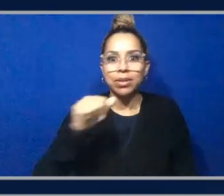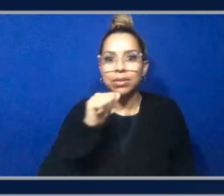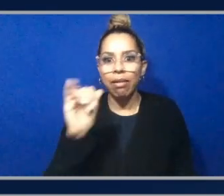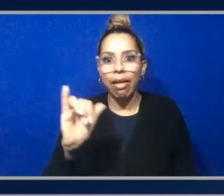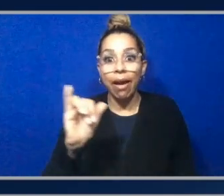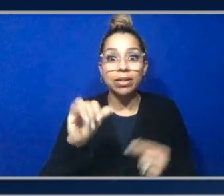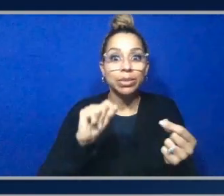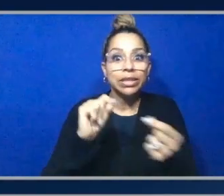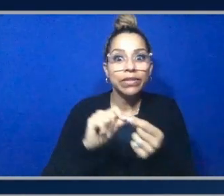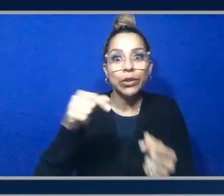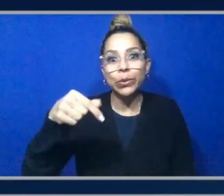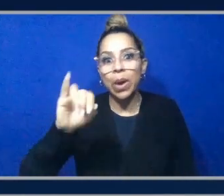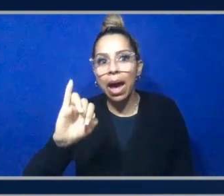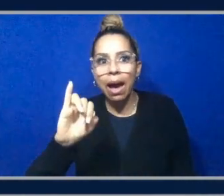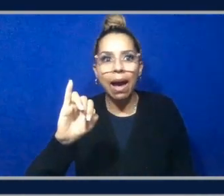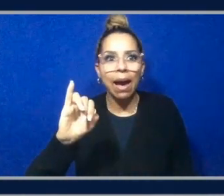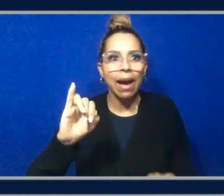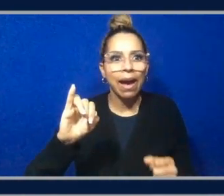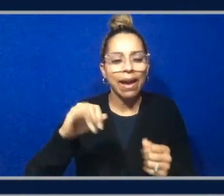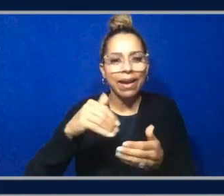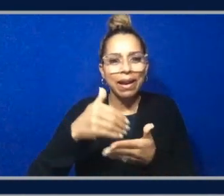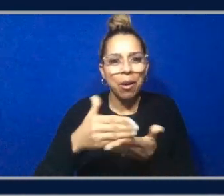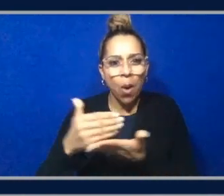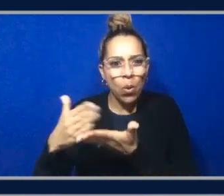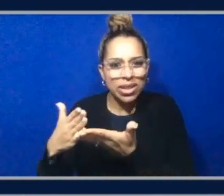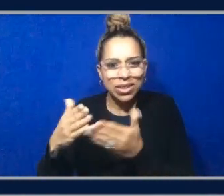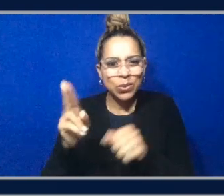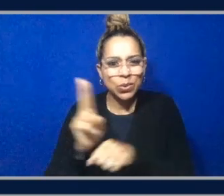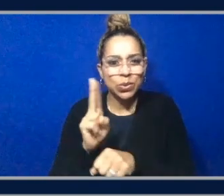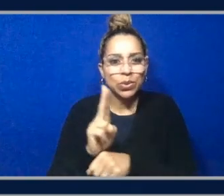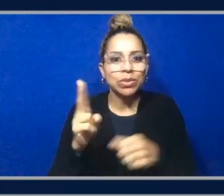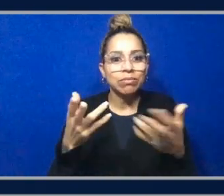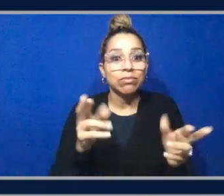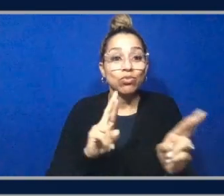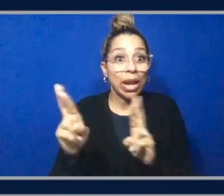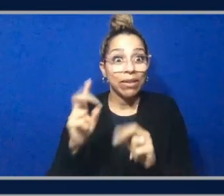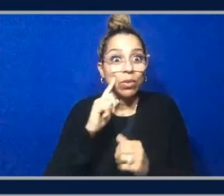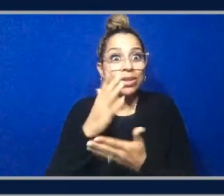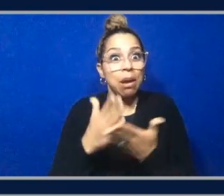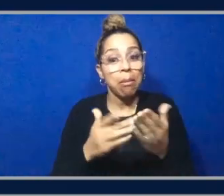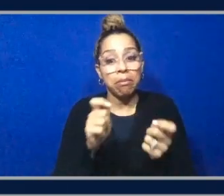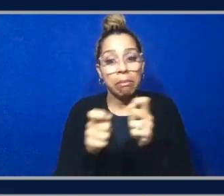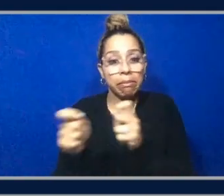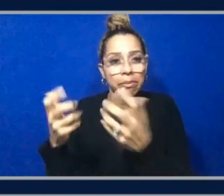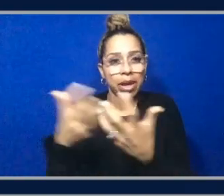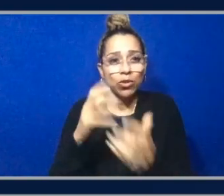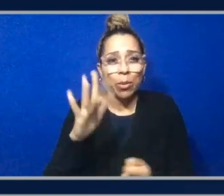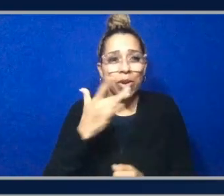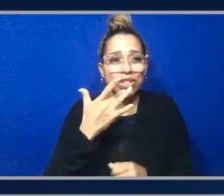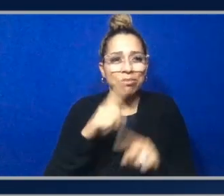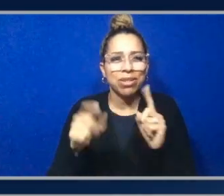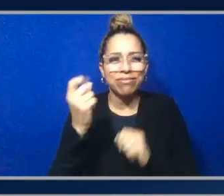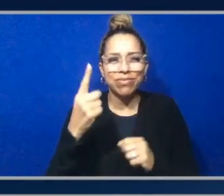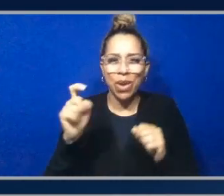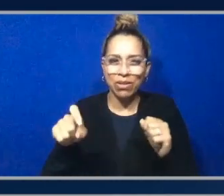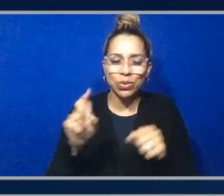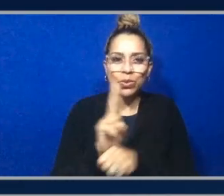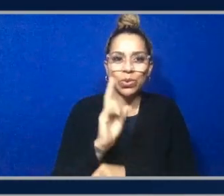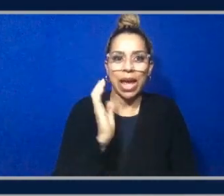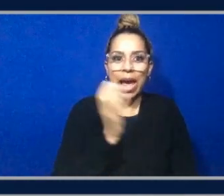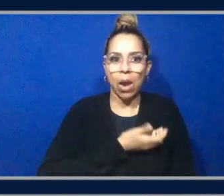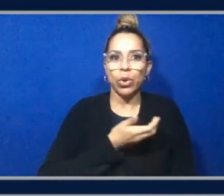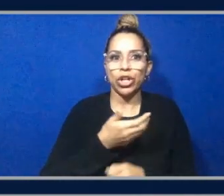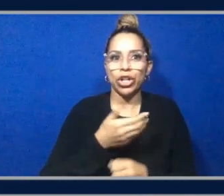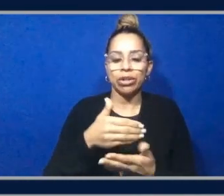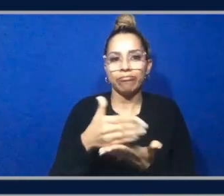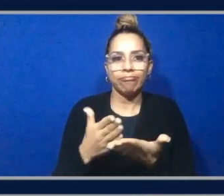you use and like we have for some customization but you know you still kind of have to use our components right um so we really want to make it as flexible and